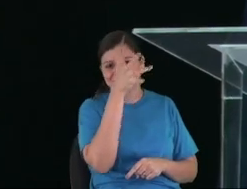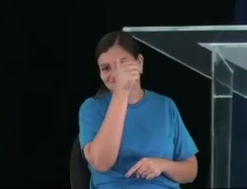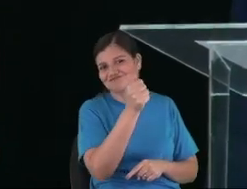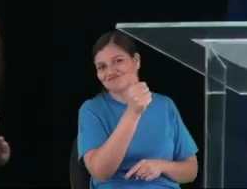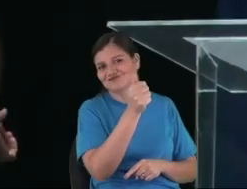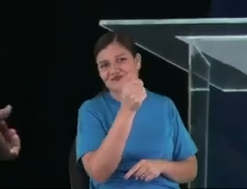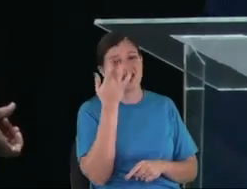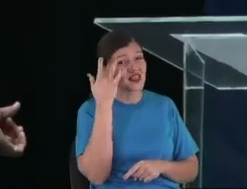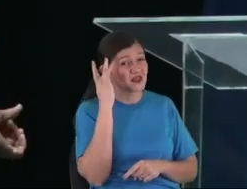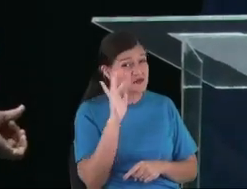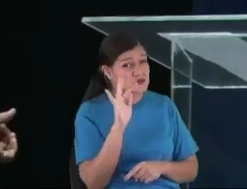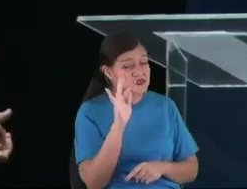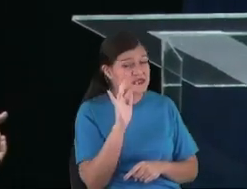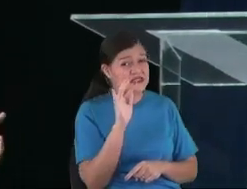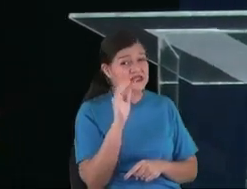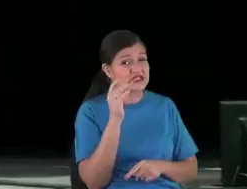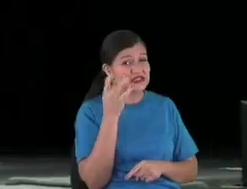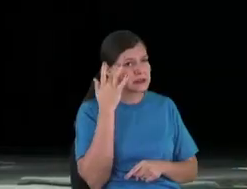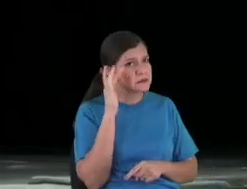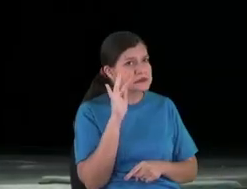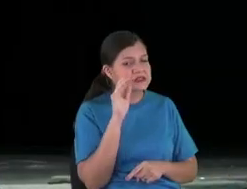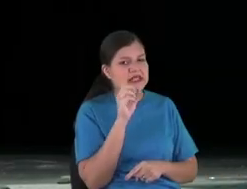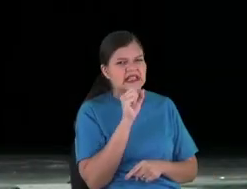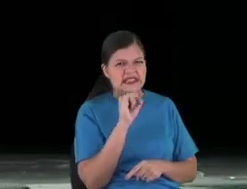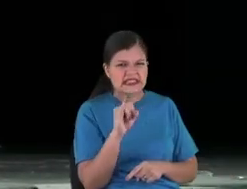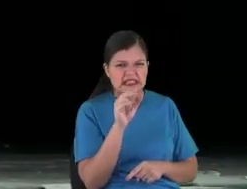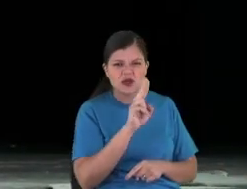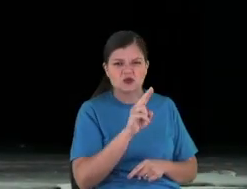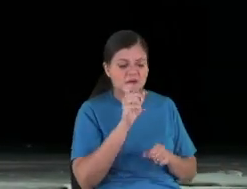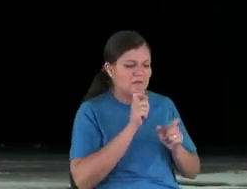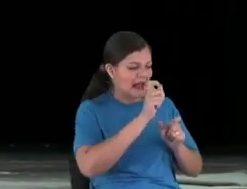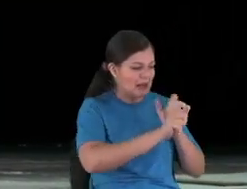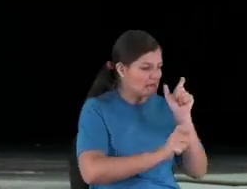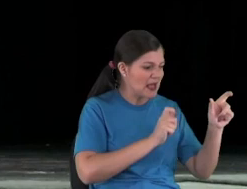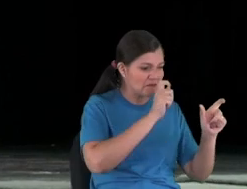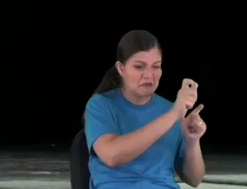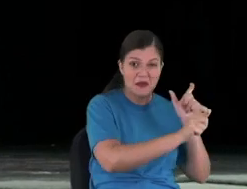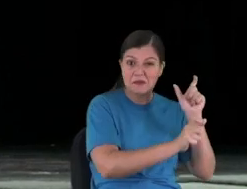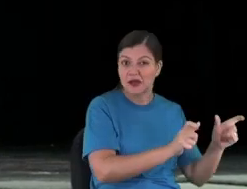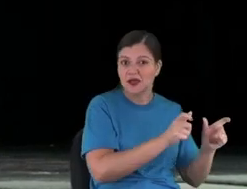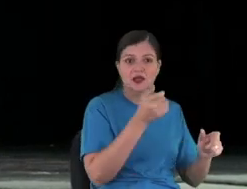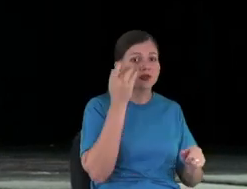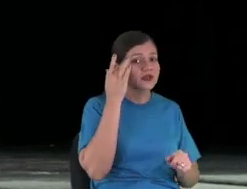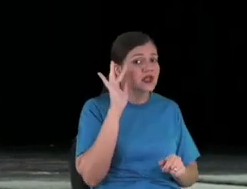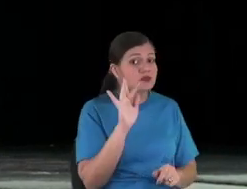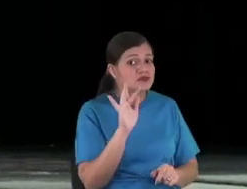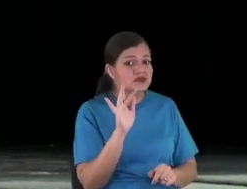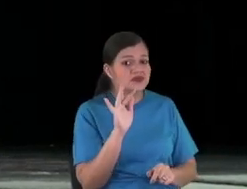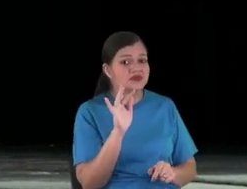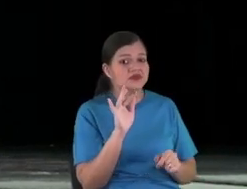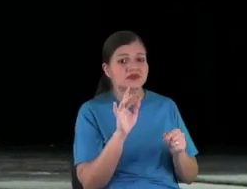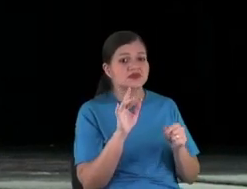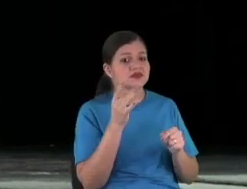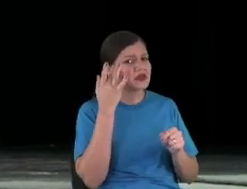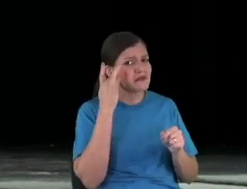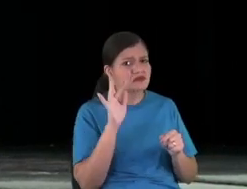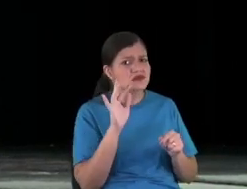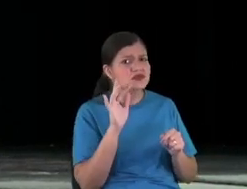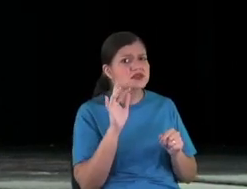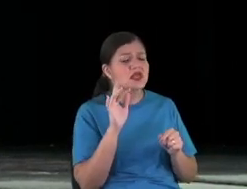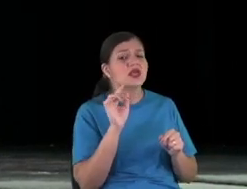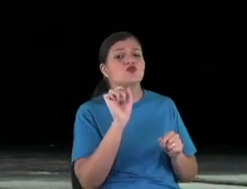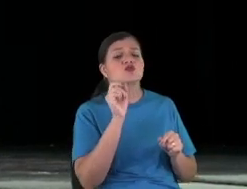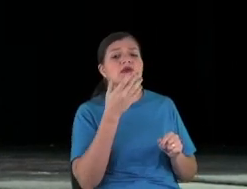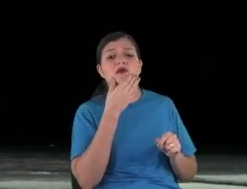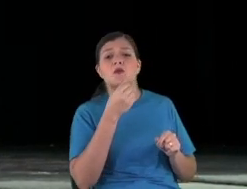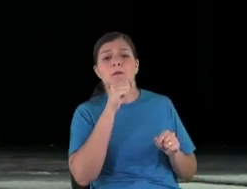Oh, that way? it's super me, too. my buddy. I'm really sure me. I don't know